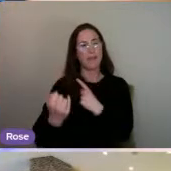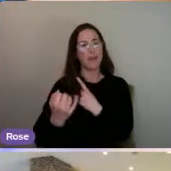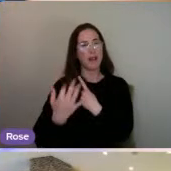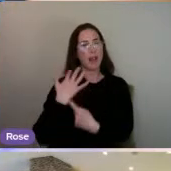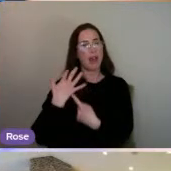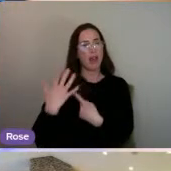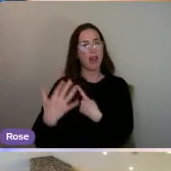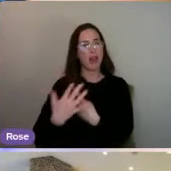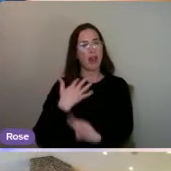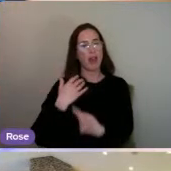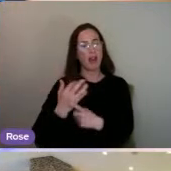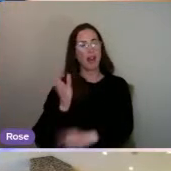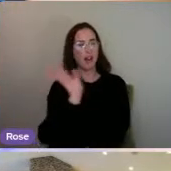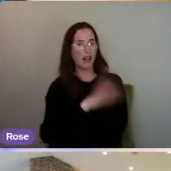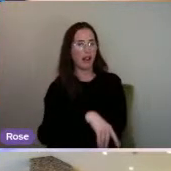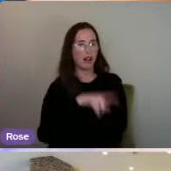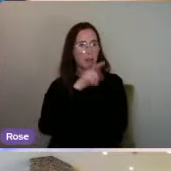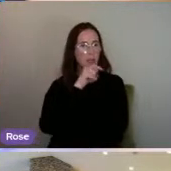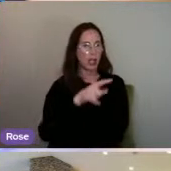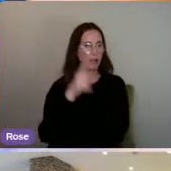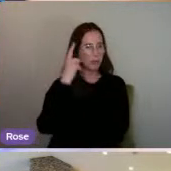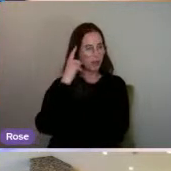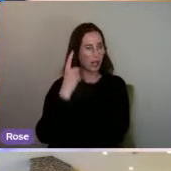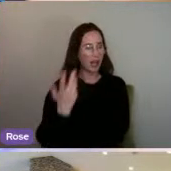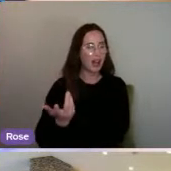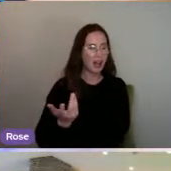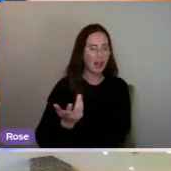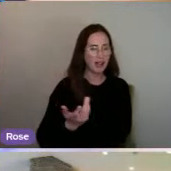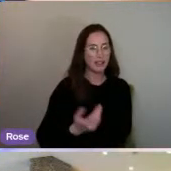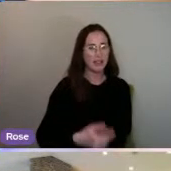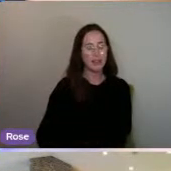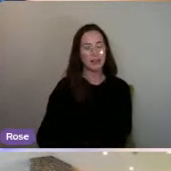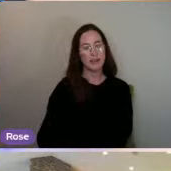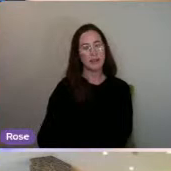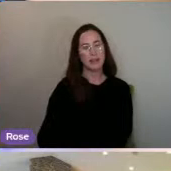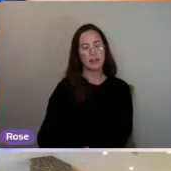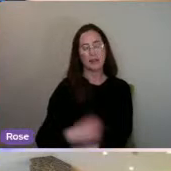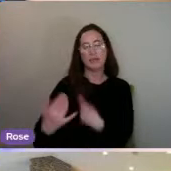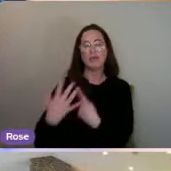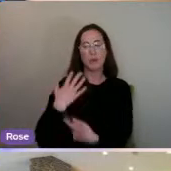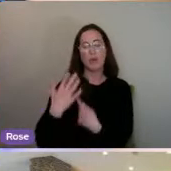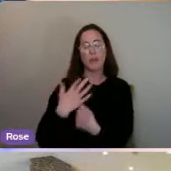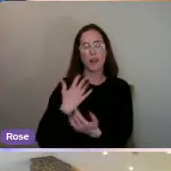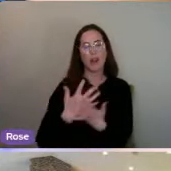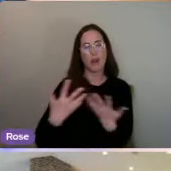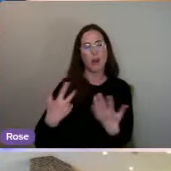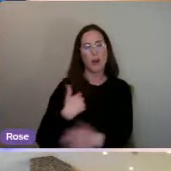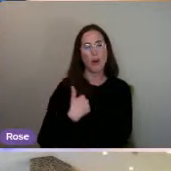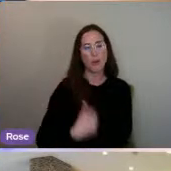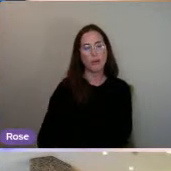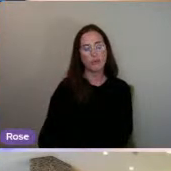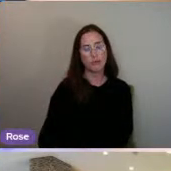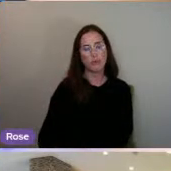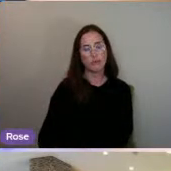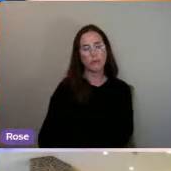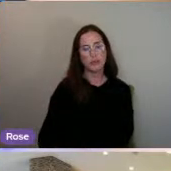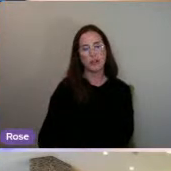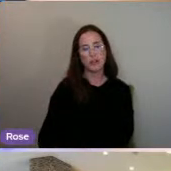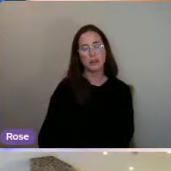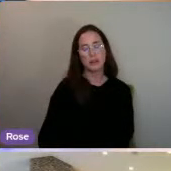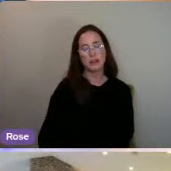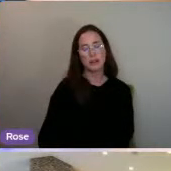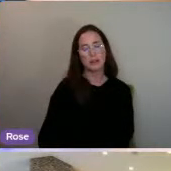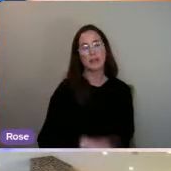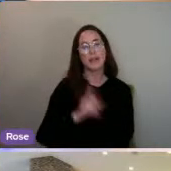you know, you're such a bird brain, you know, call that quite often. But then, in the